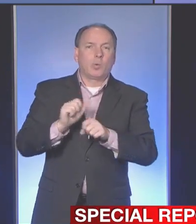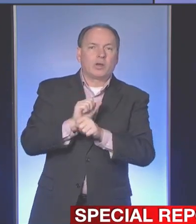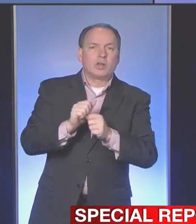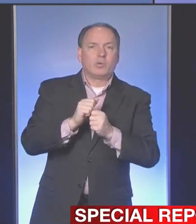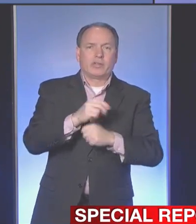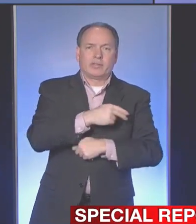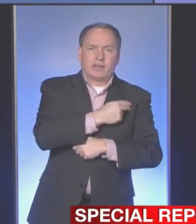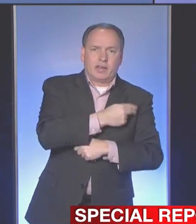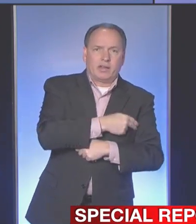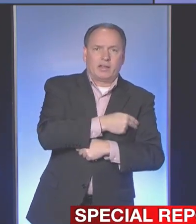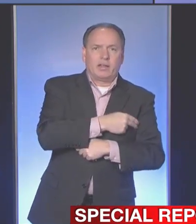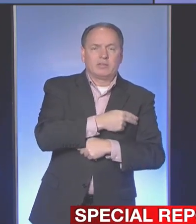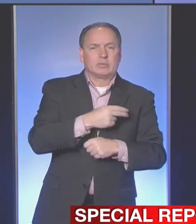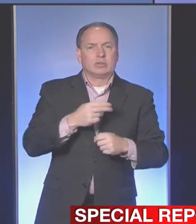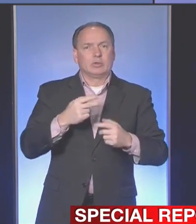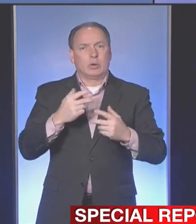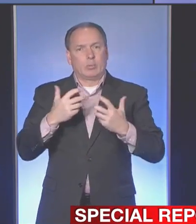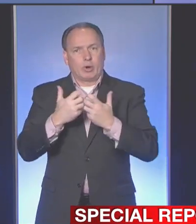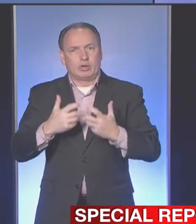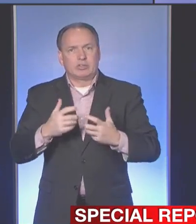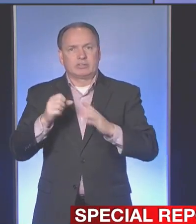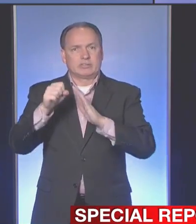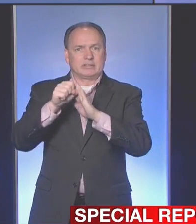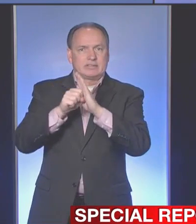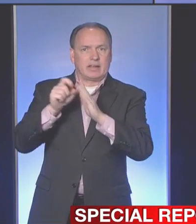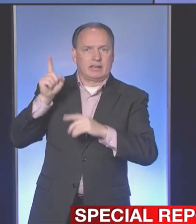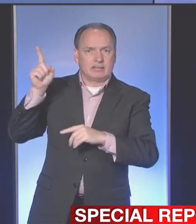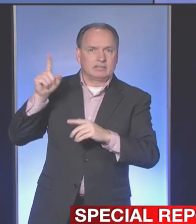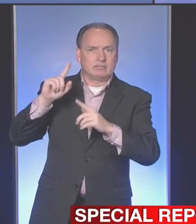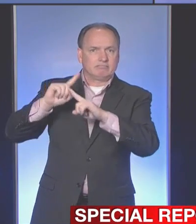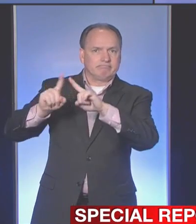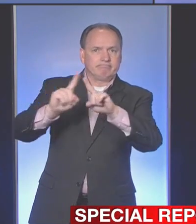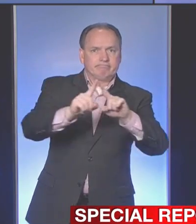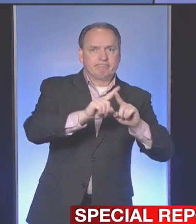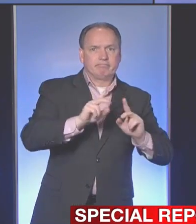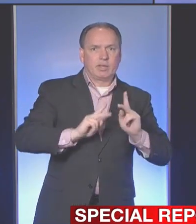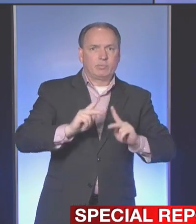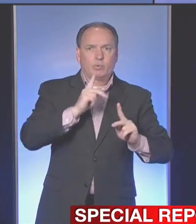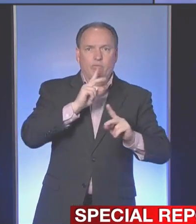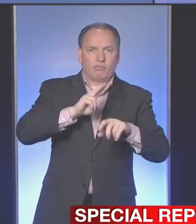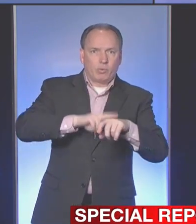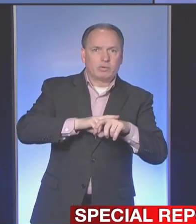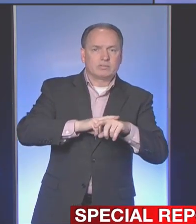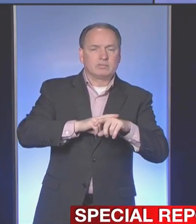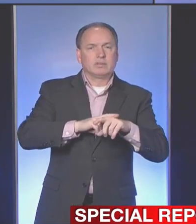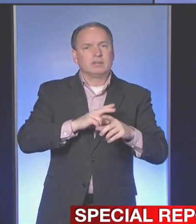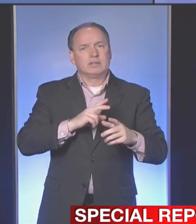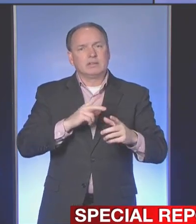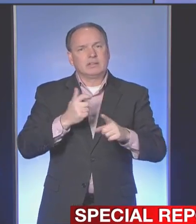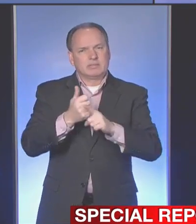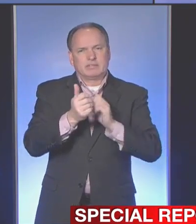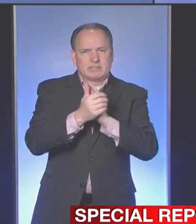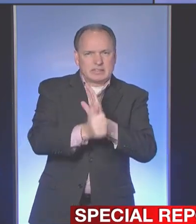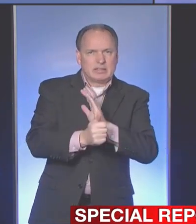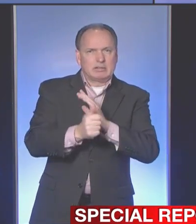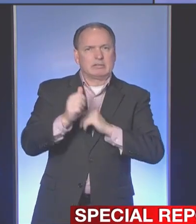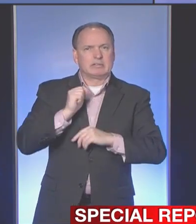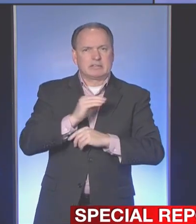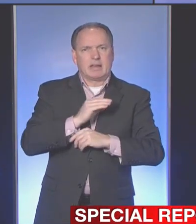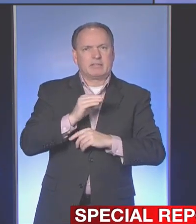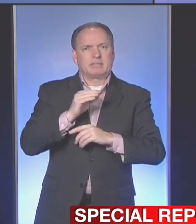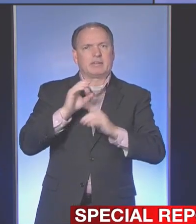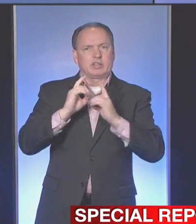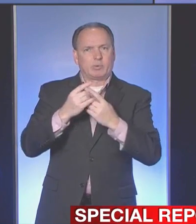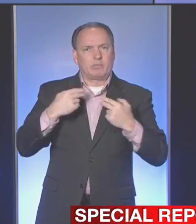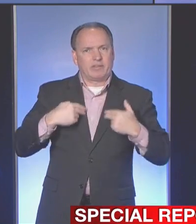working with the state, we'll be working with just so many others. of course, the very skilled staff at the Department